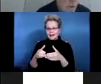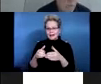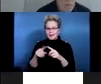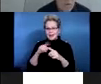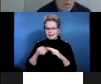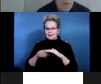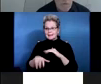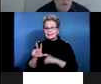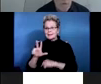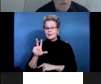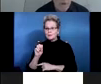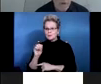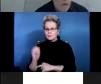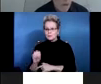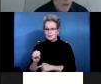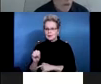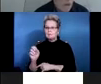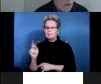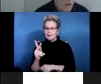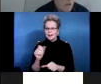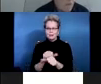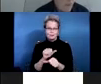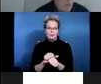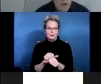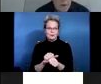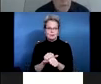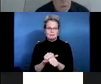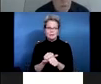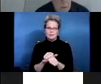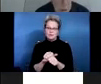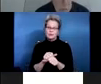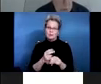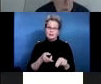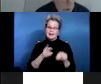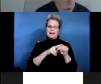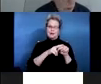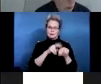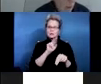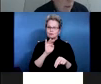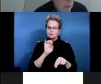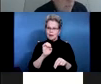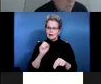30% return to work rate one year post-injury.